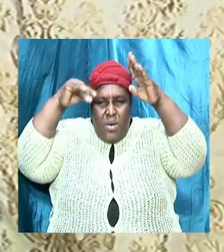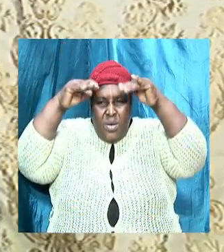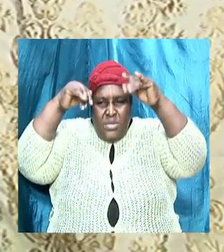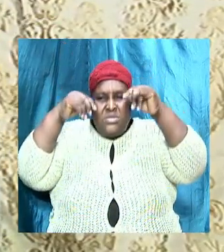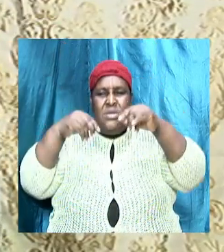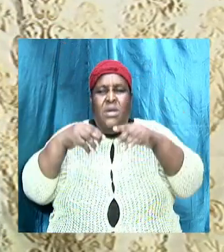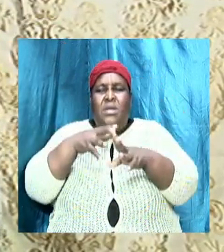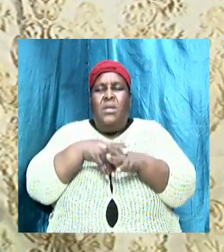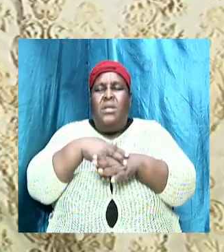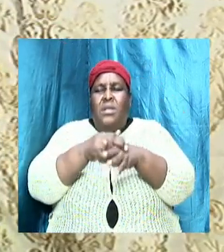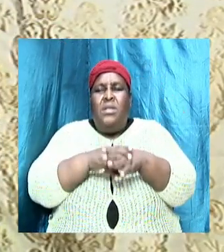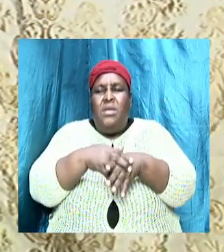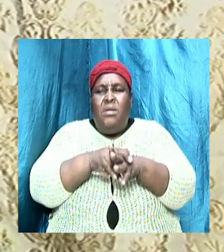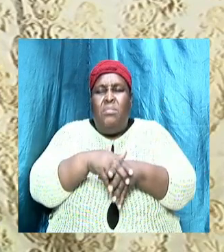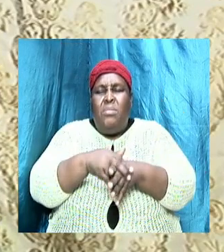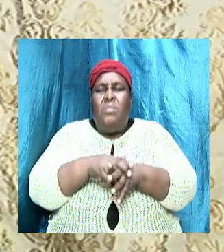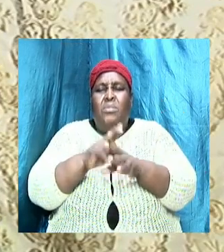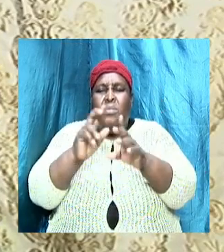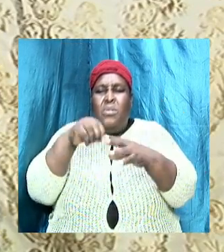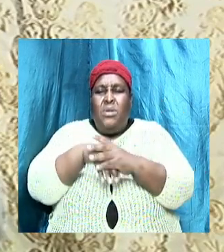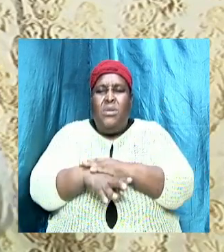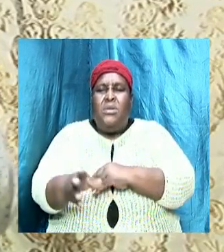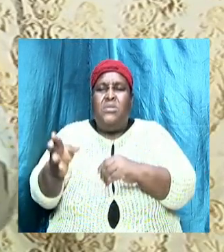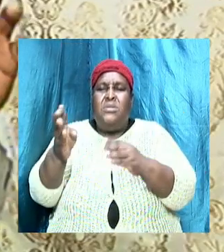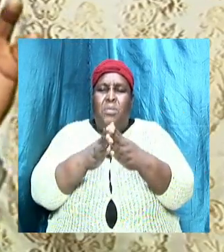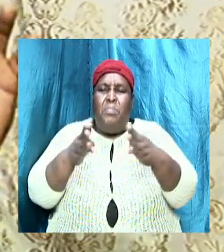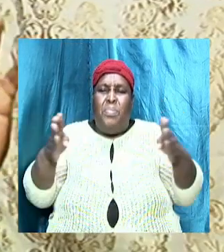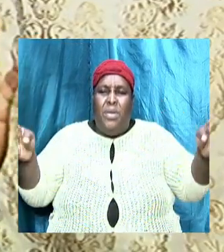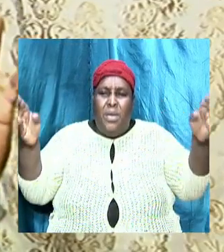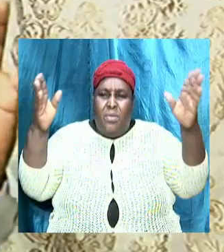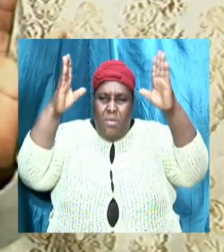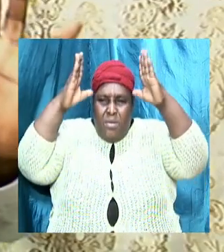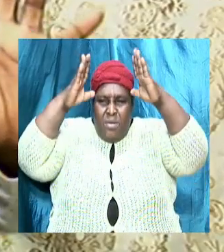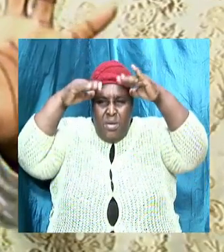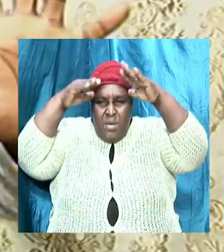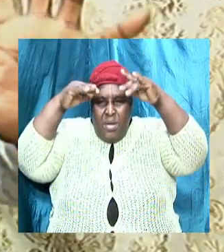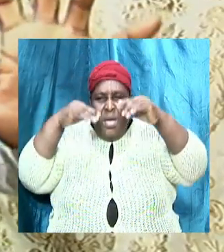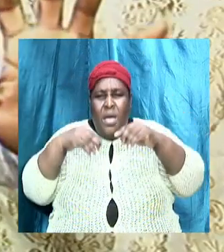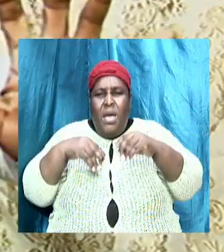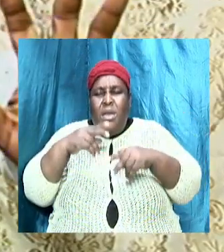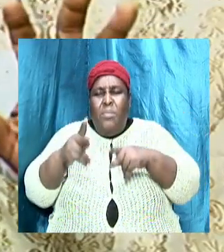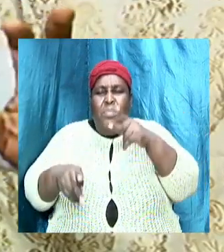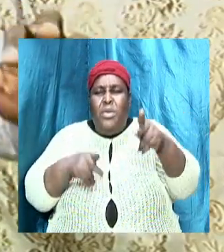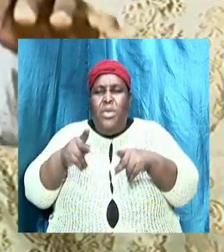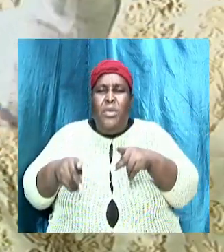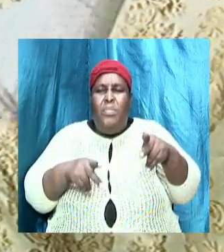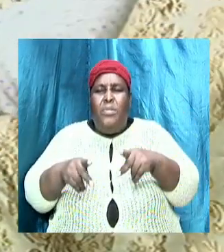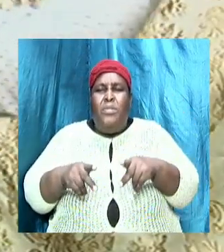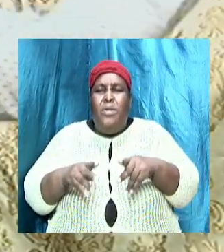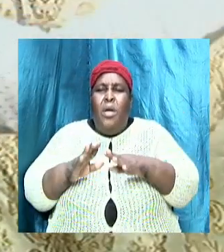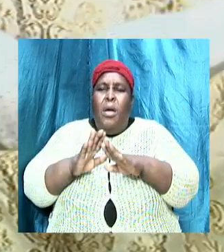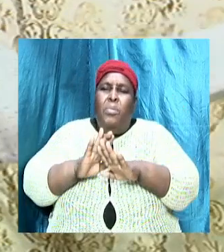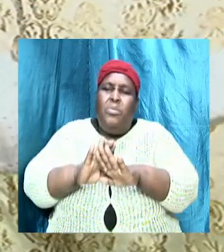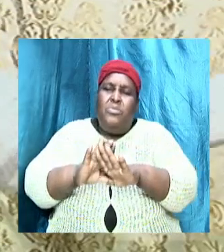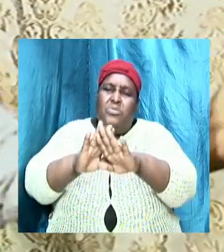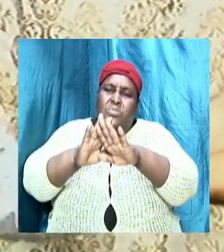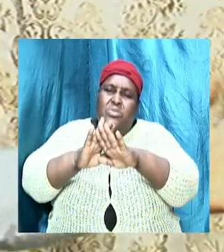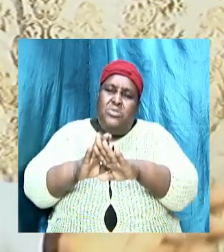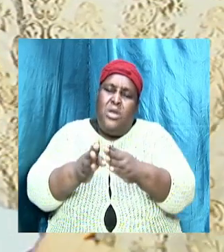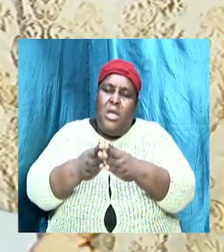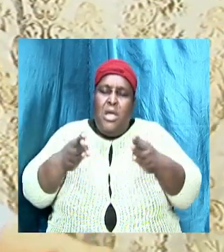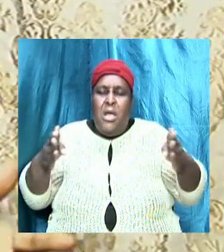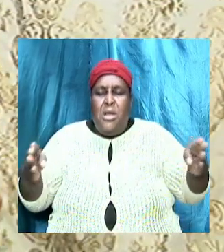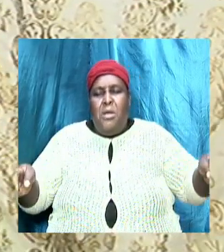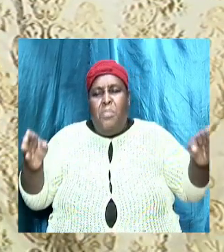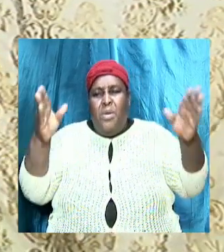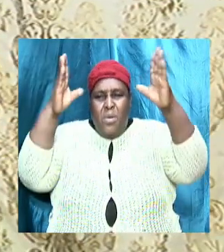to hide themselves and the people of Troy pushed this big horse in there and they were celebrating that the God gave